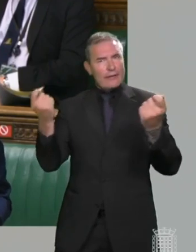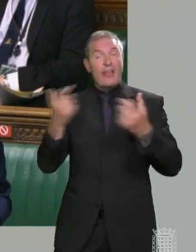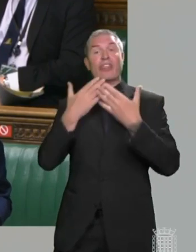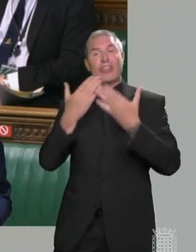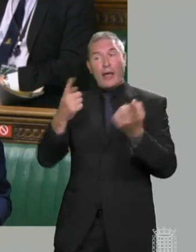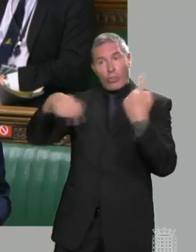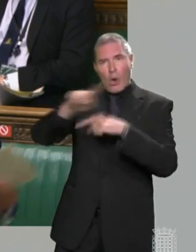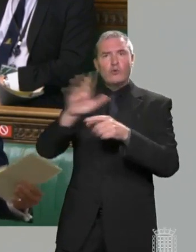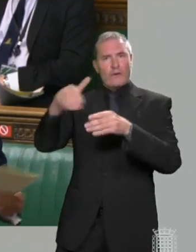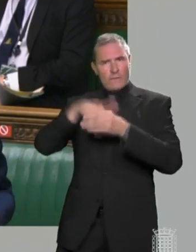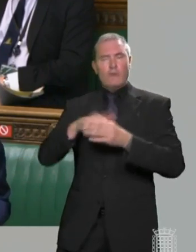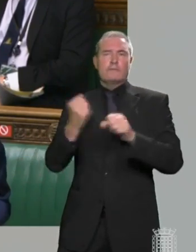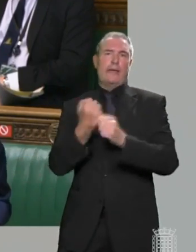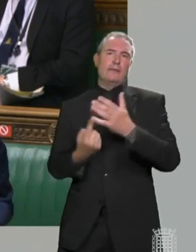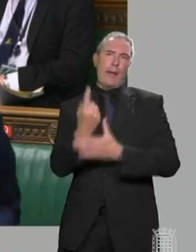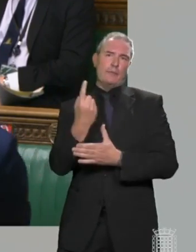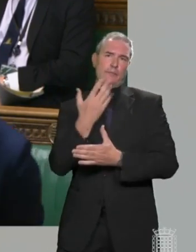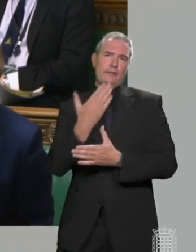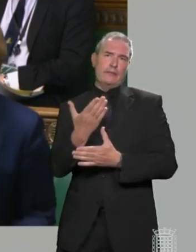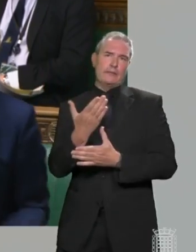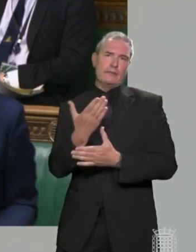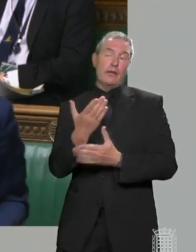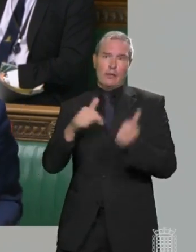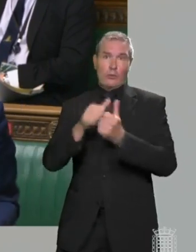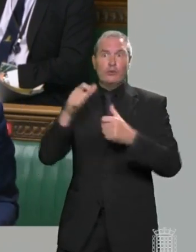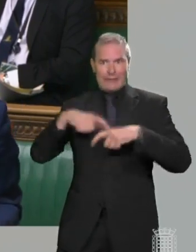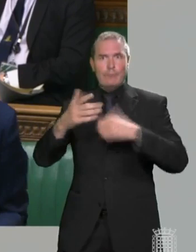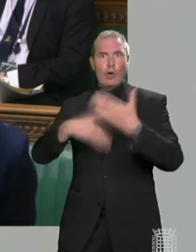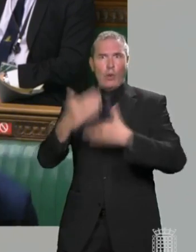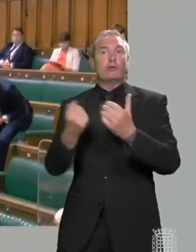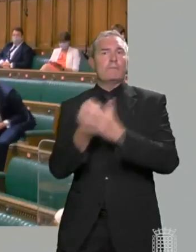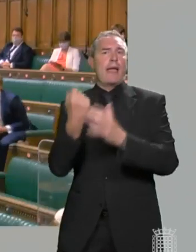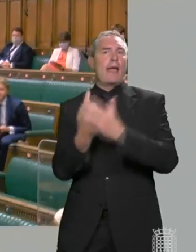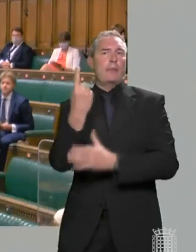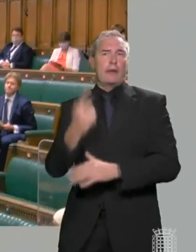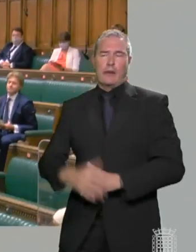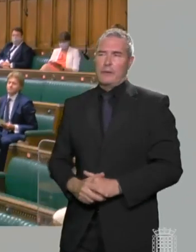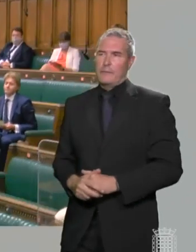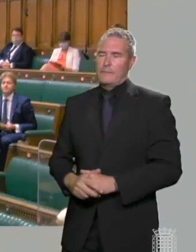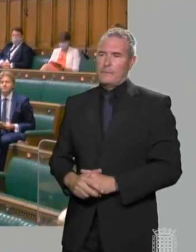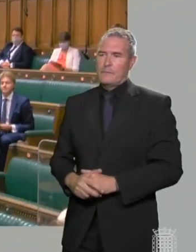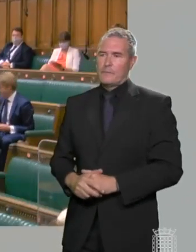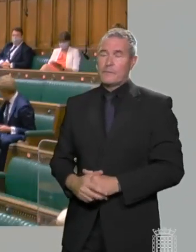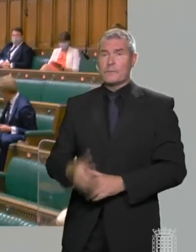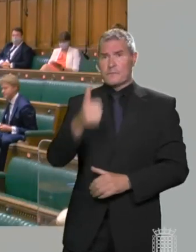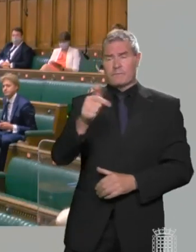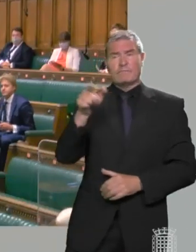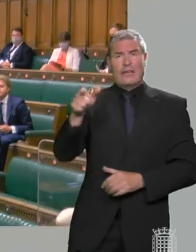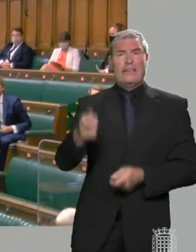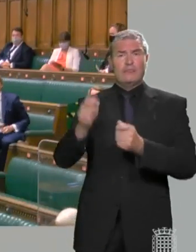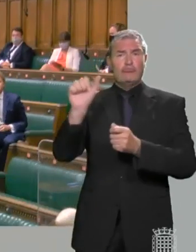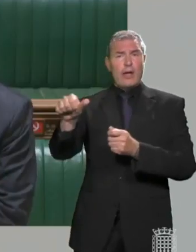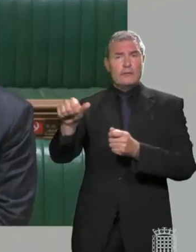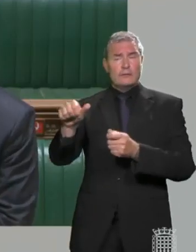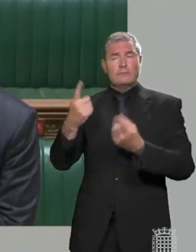thanking everyone who has got to this point and where we are, and agreeing with me we need to keep the momentum going? Thank Mr Speaker. I thank my honourable friend. He is completely